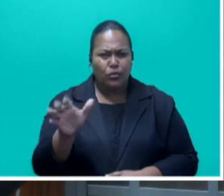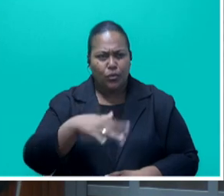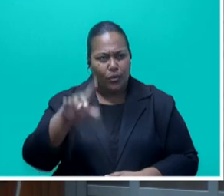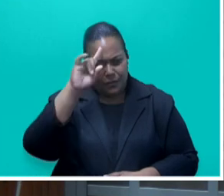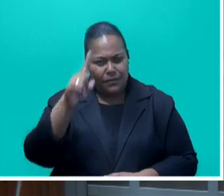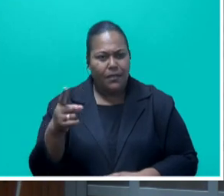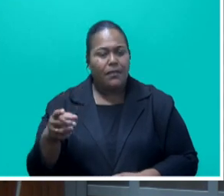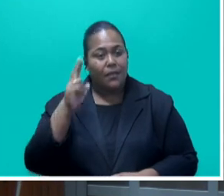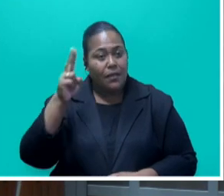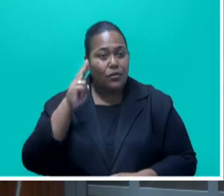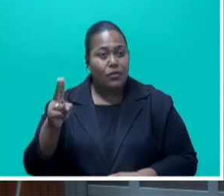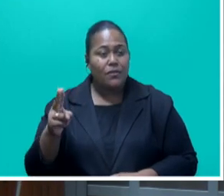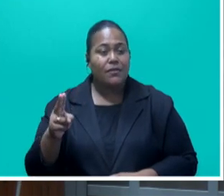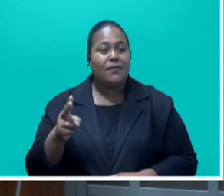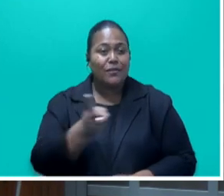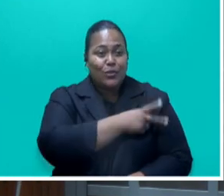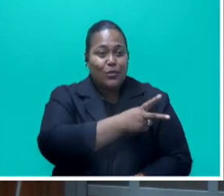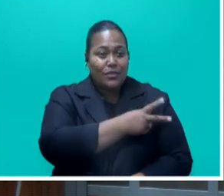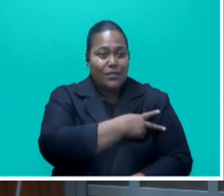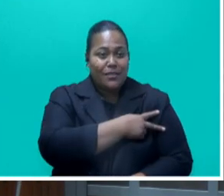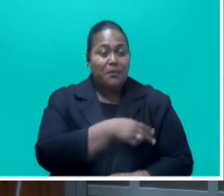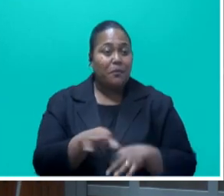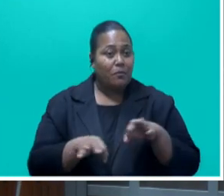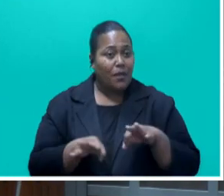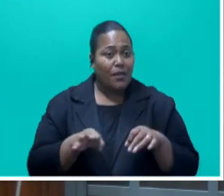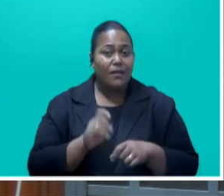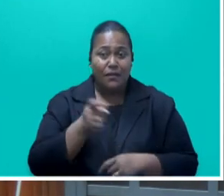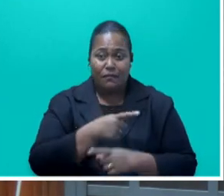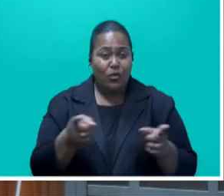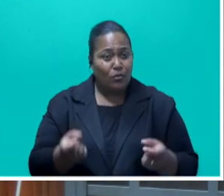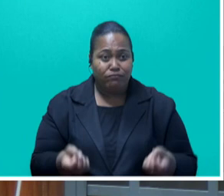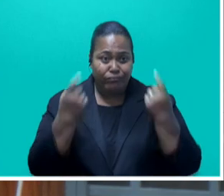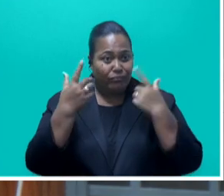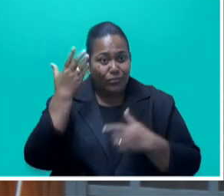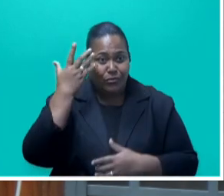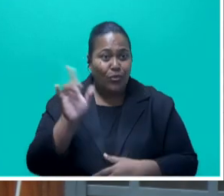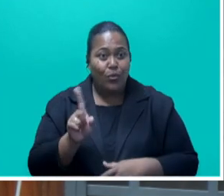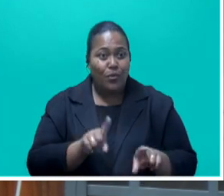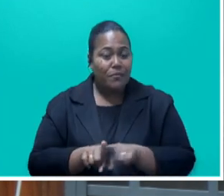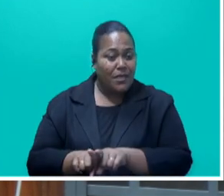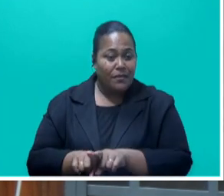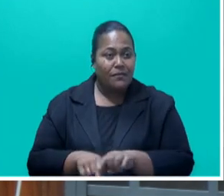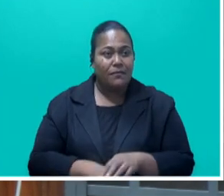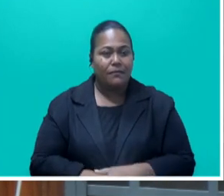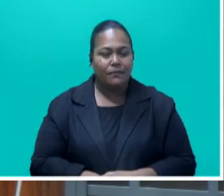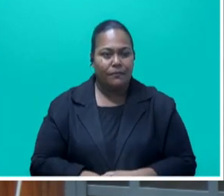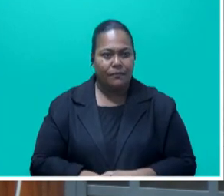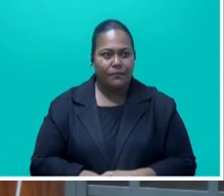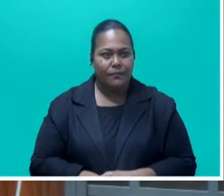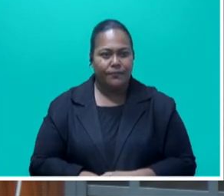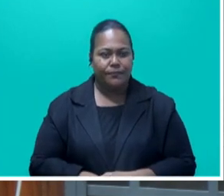strategy, but for the benefit of those that do not quite understand the subject, it is the overarching